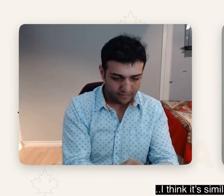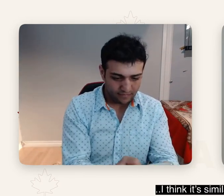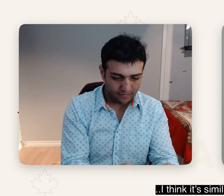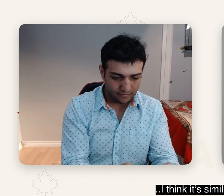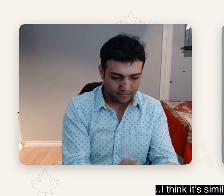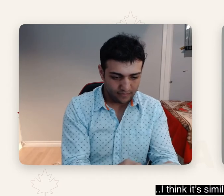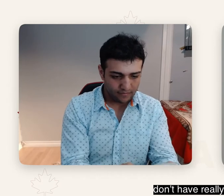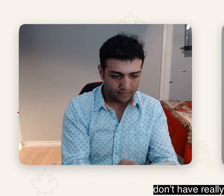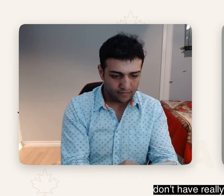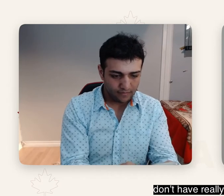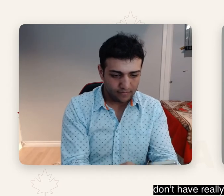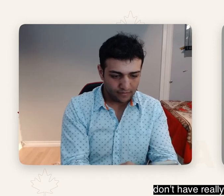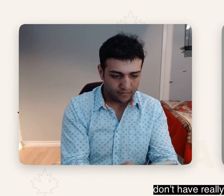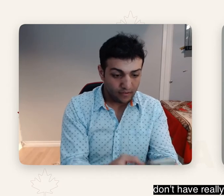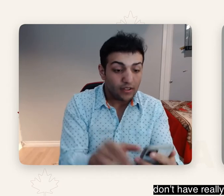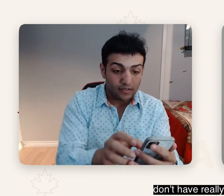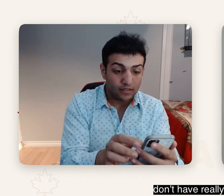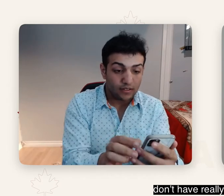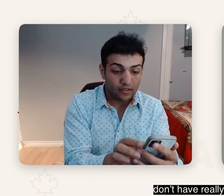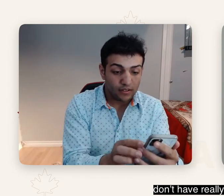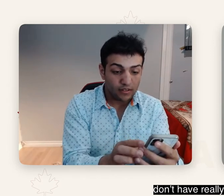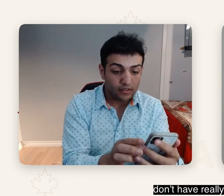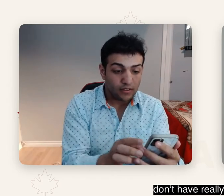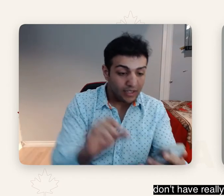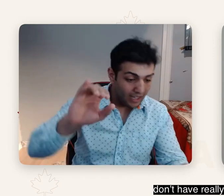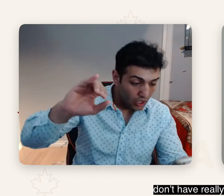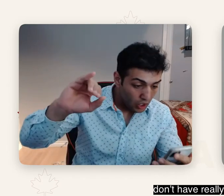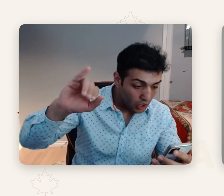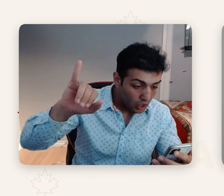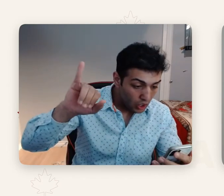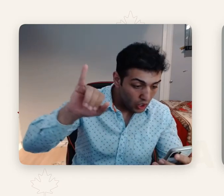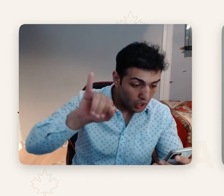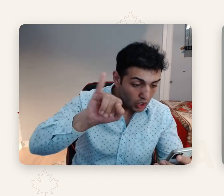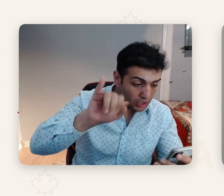for other newcomers that don't have, uh, really good access to English. And